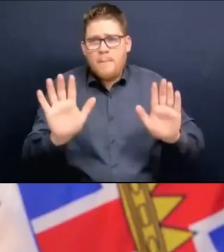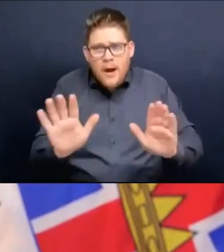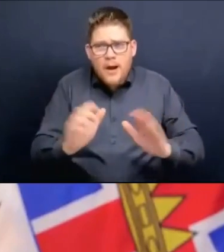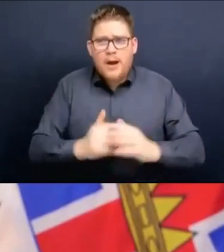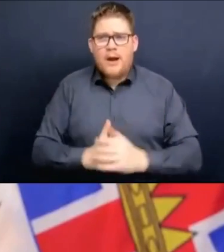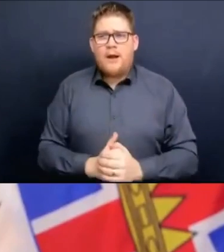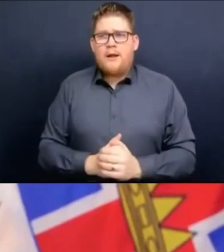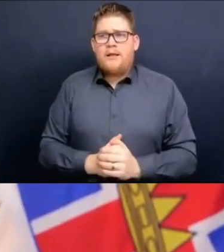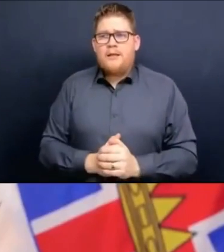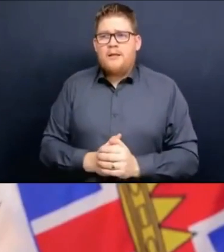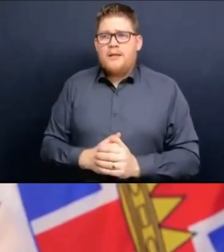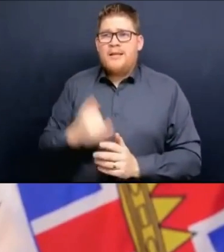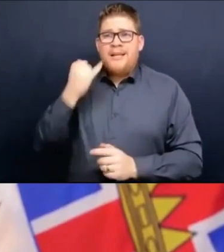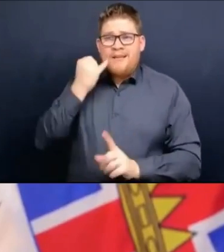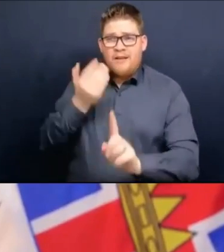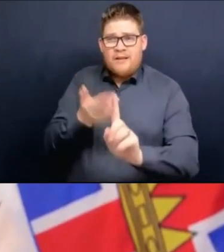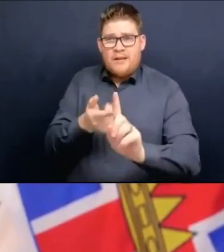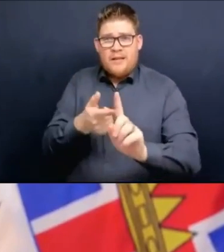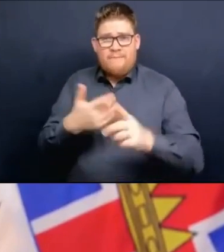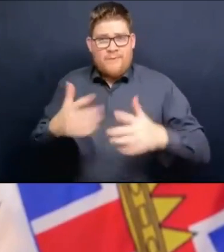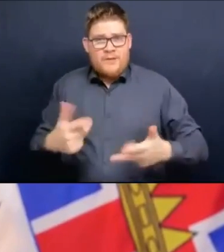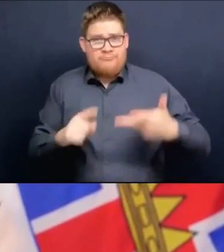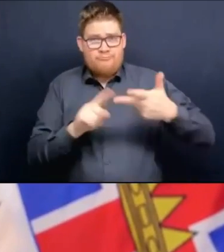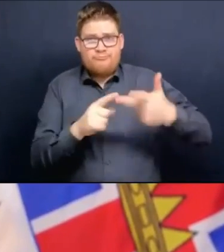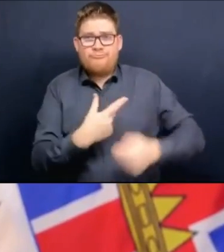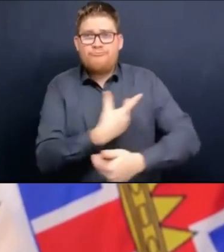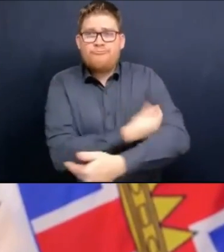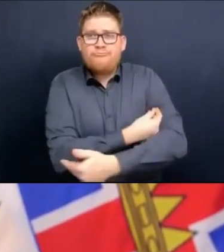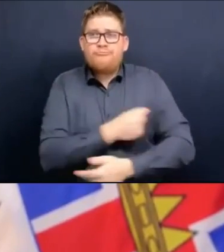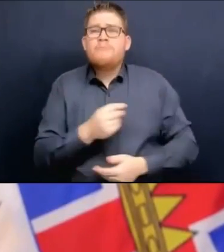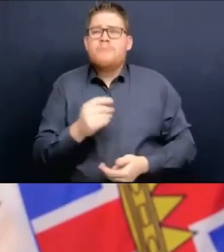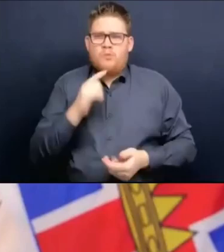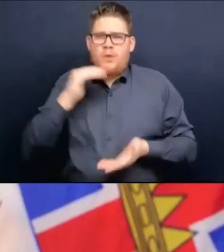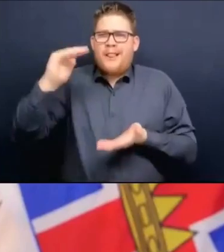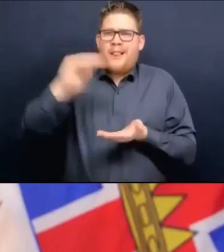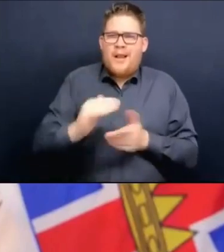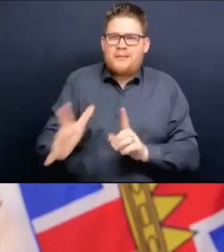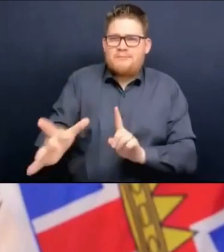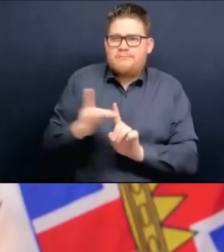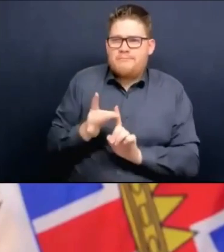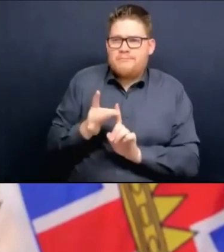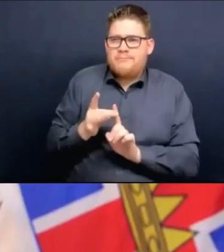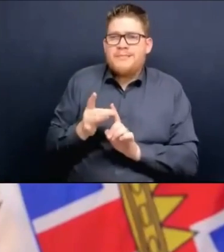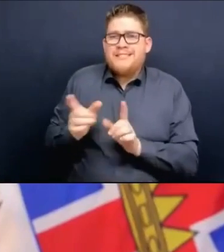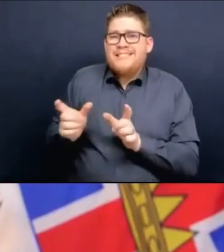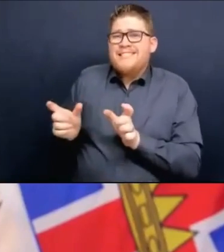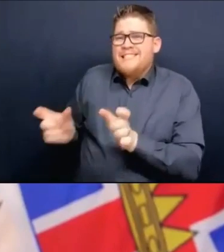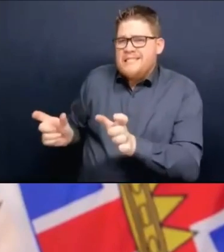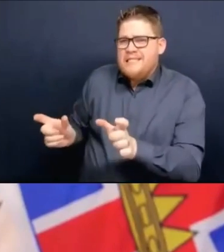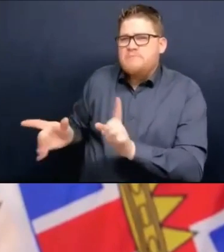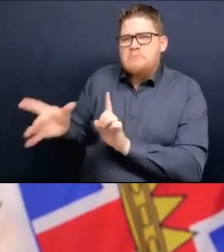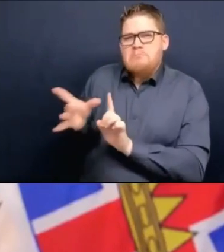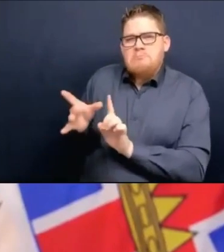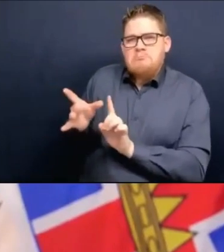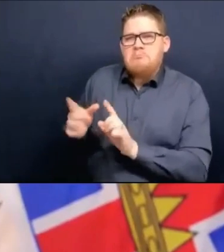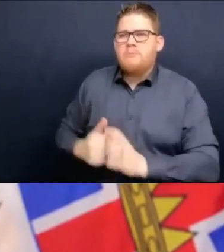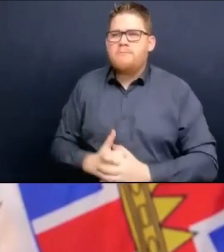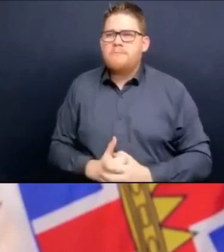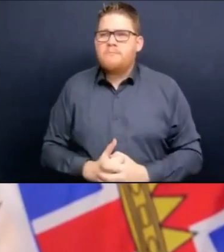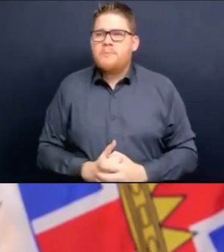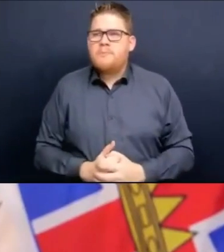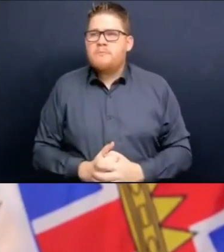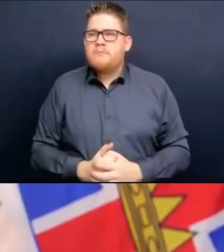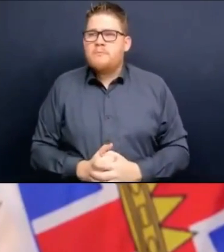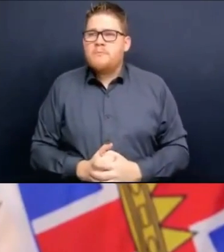in people who have their booster dose on board as well. But we also know that in those indoor settings where it's